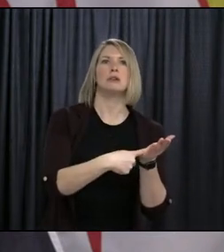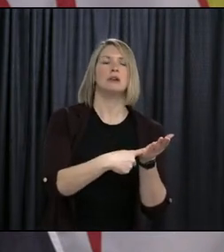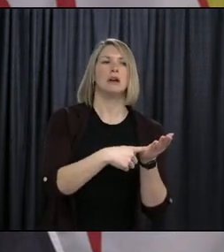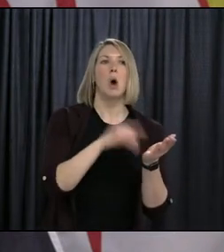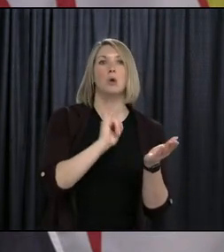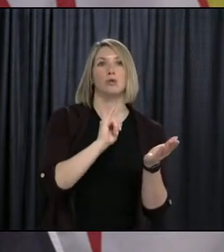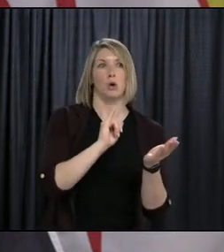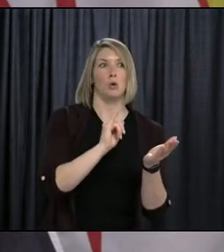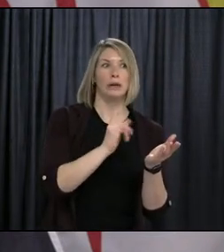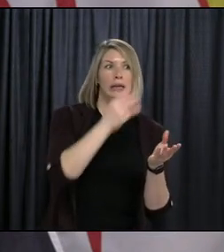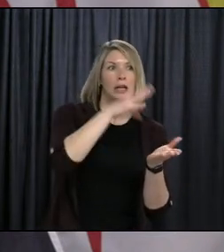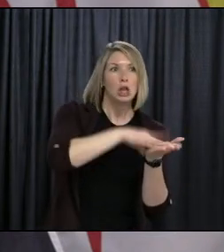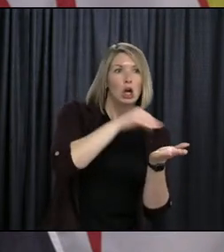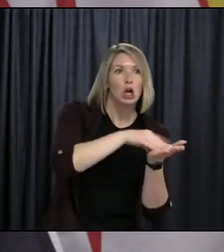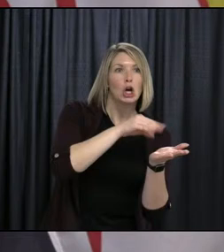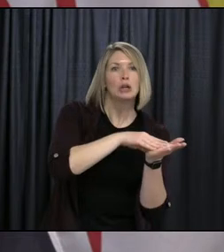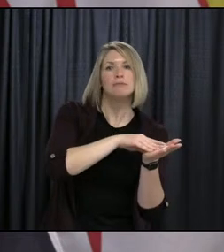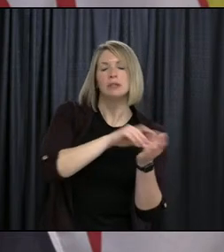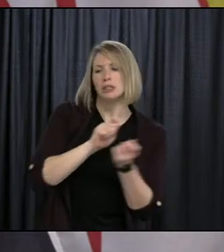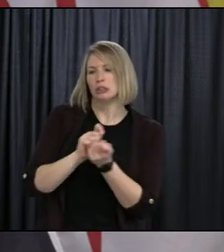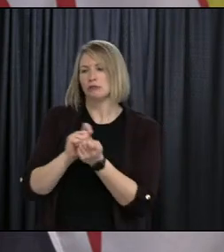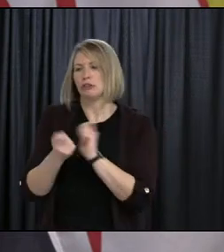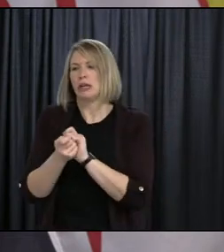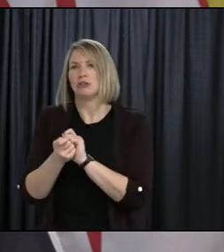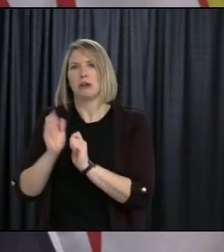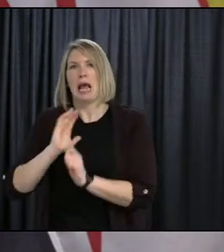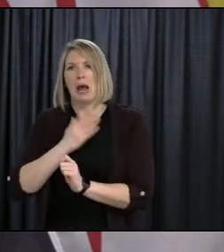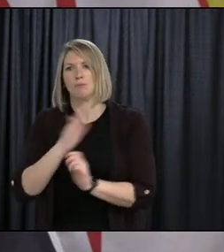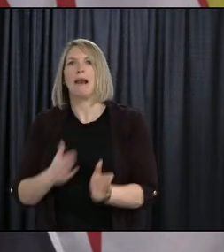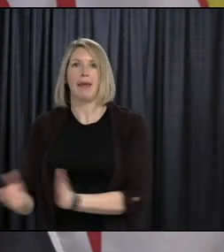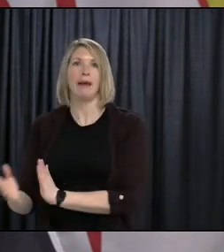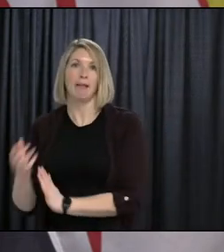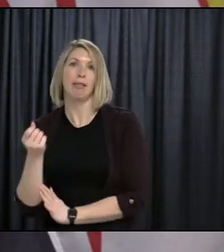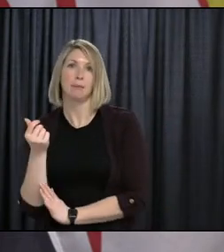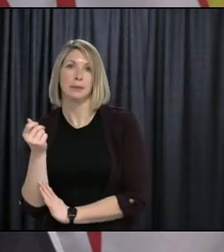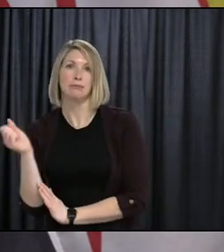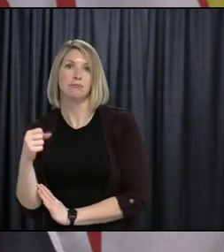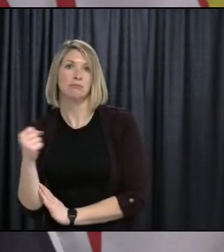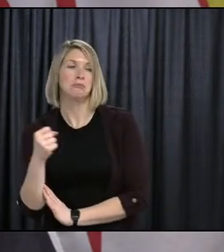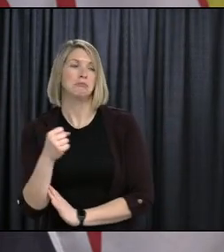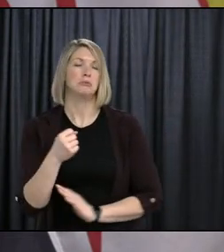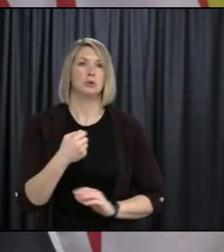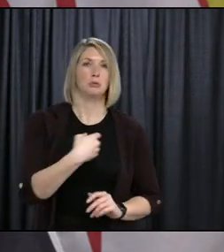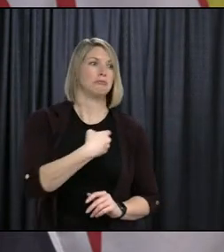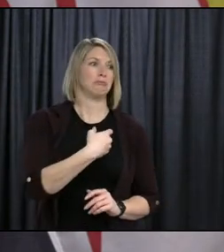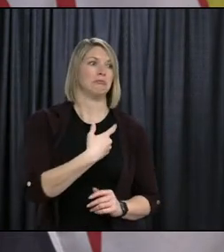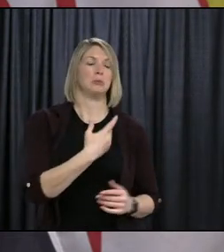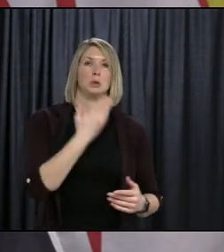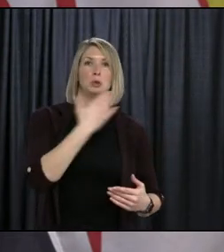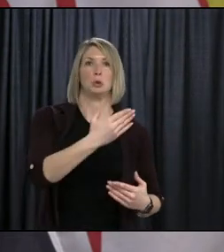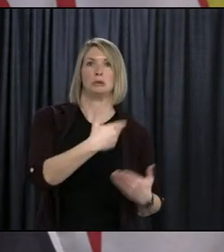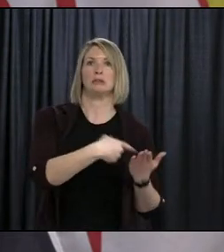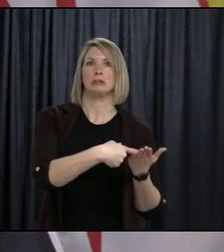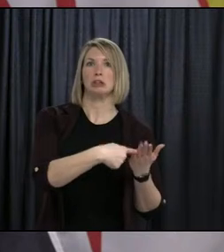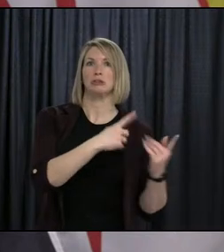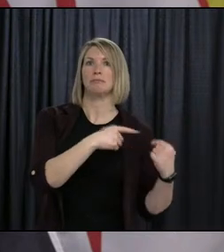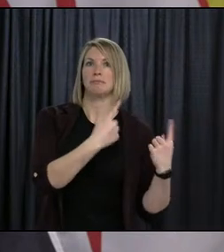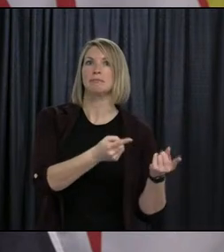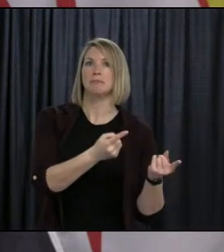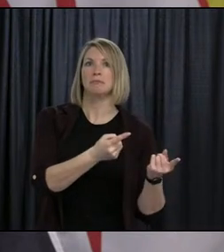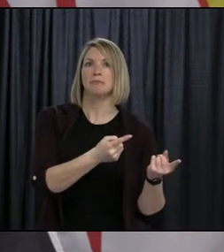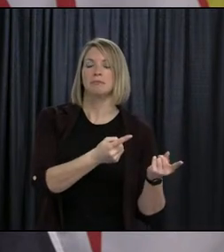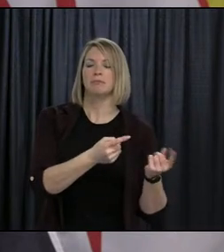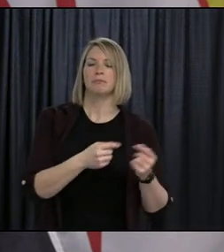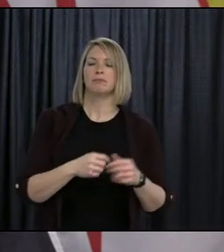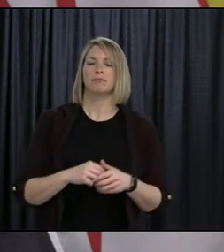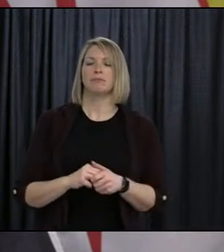correspondence and our procedures based on their input. So we've had good dialogue there. With respect to some of